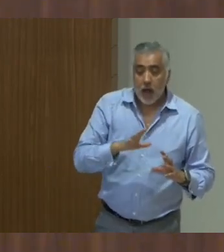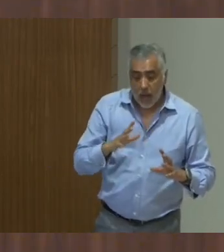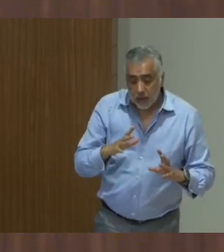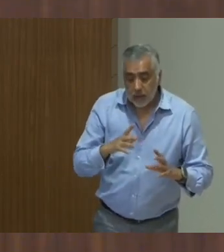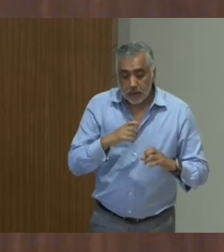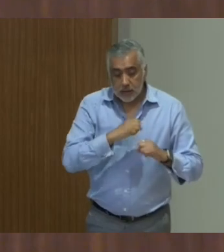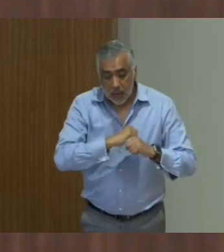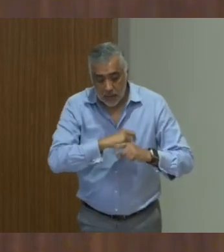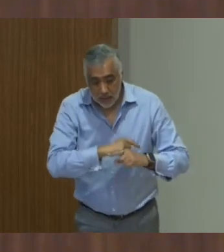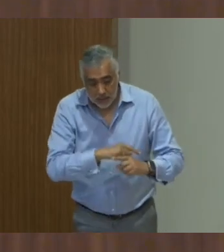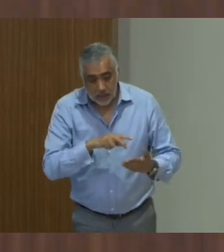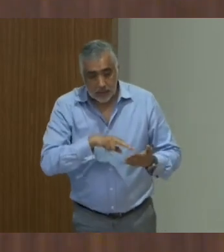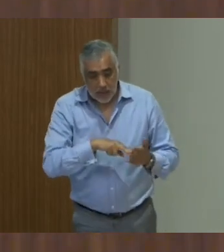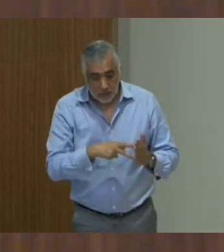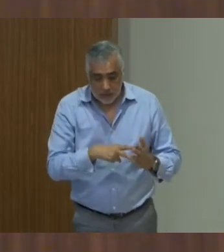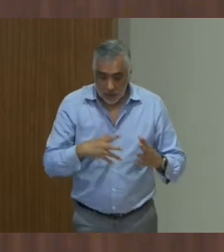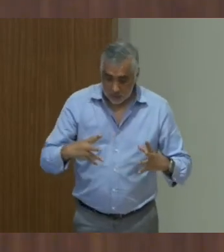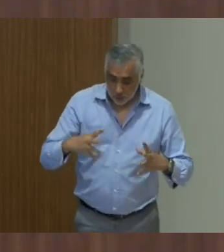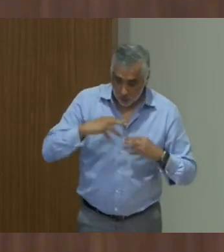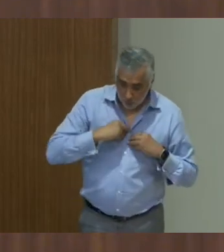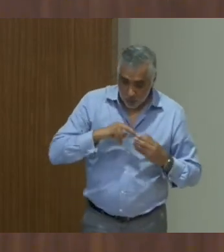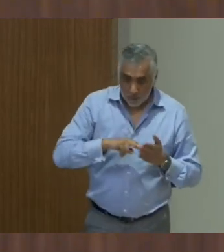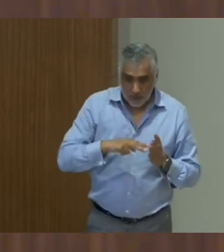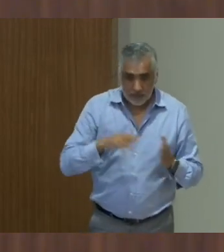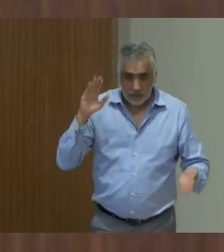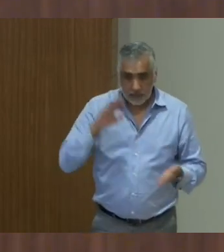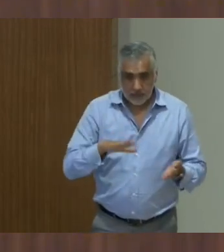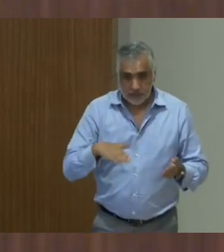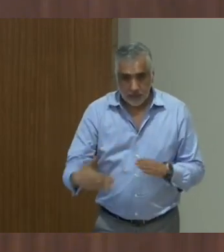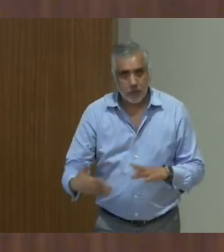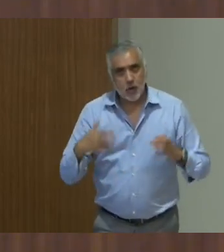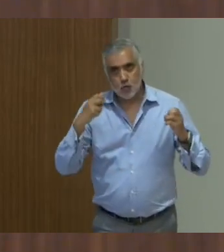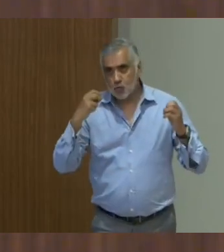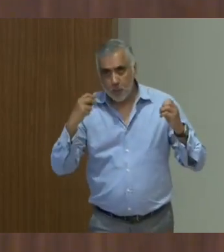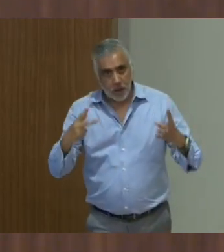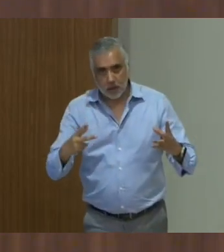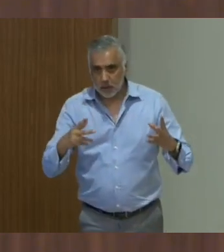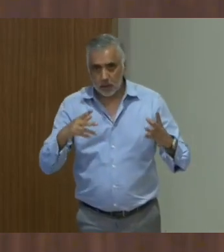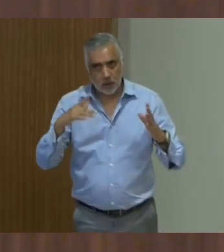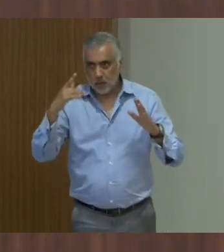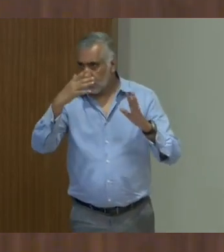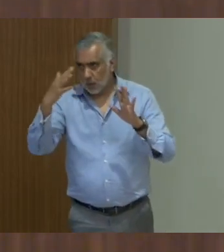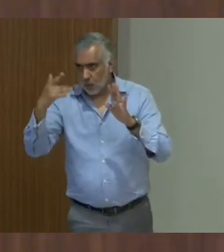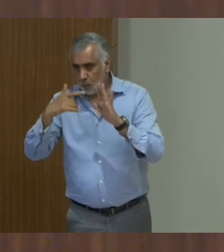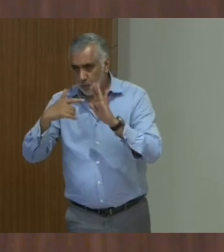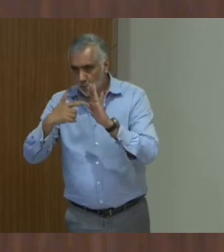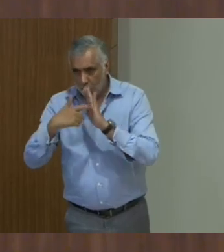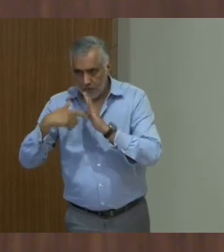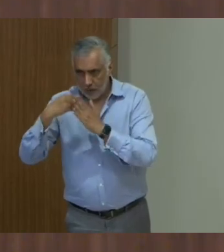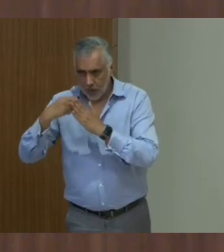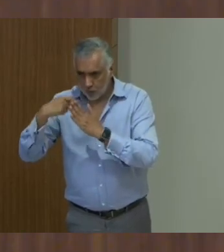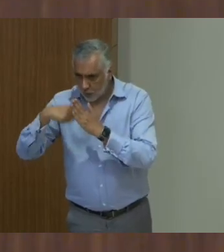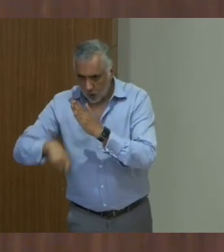would mean the death of their organizations because too many protocols would require heavy financial costs